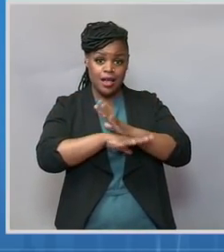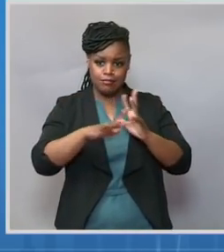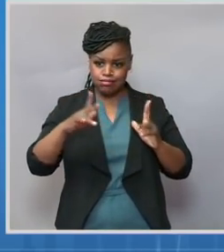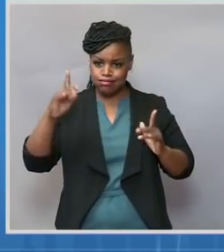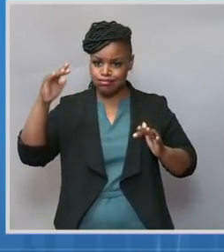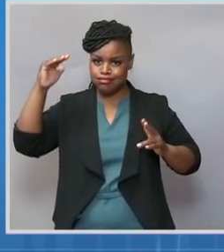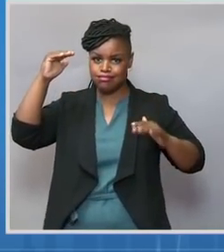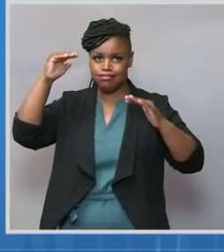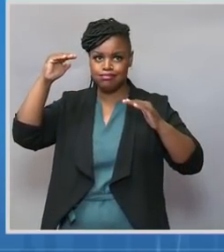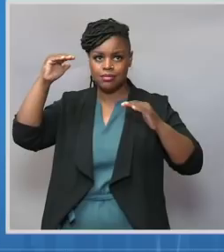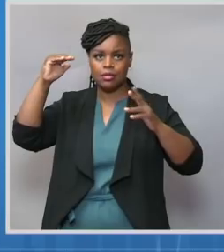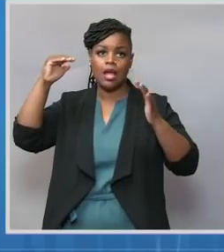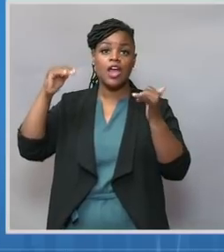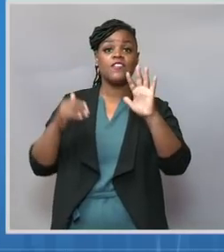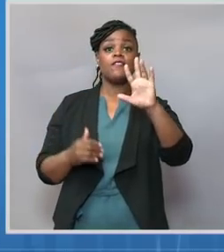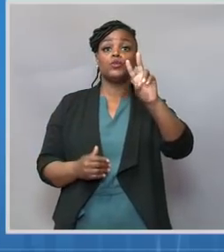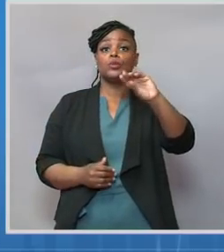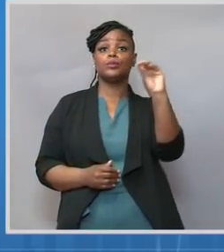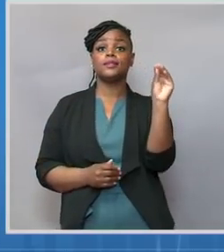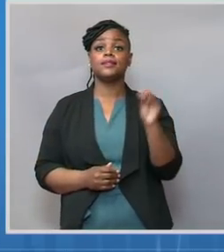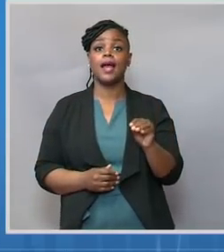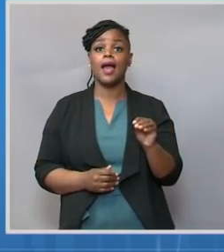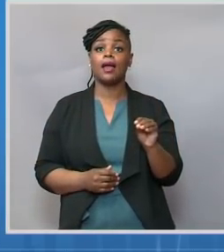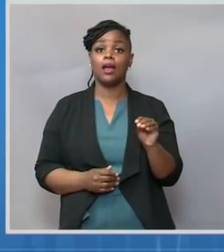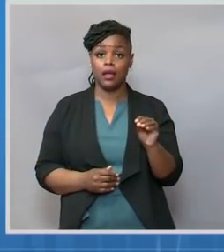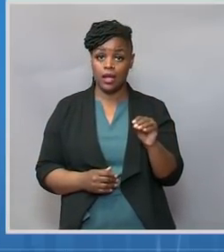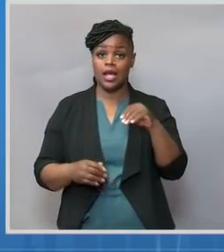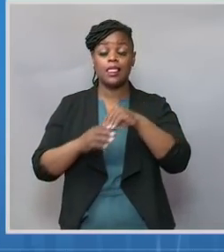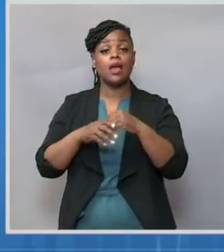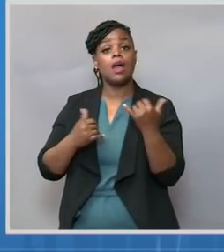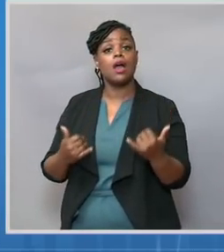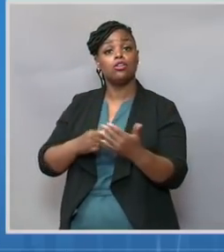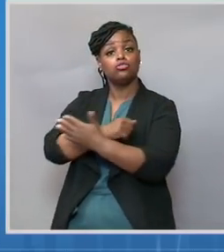of adults across the country to have at least one shot.